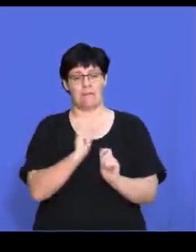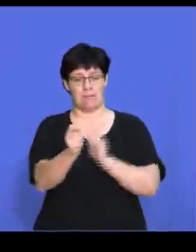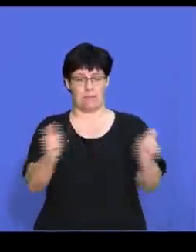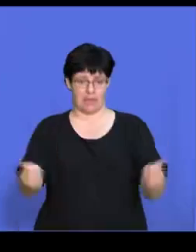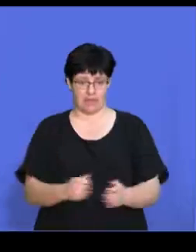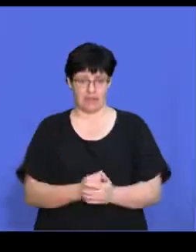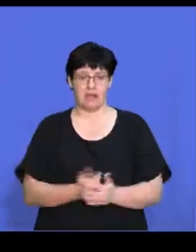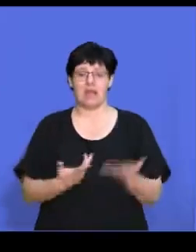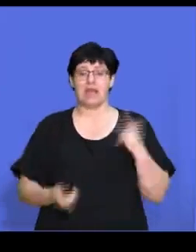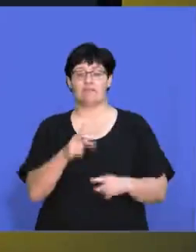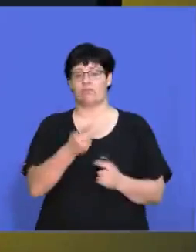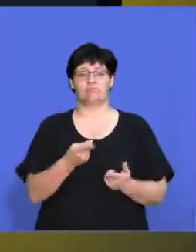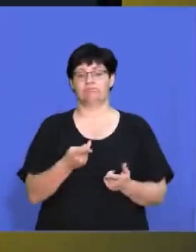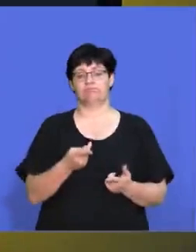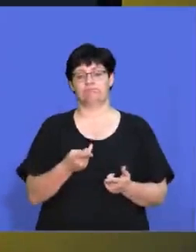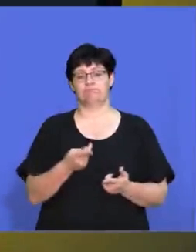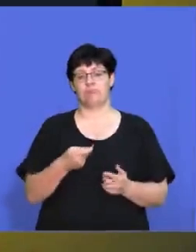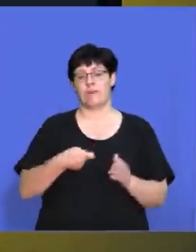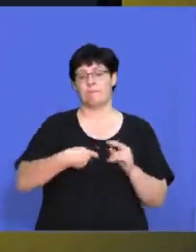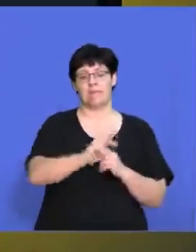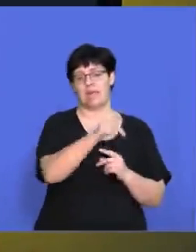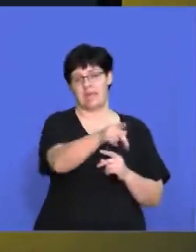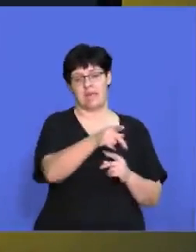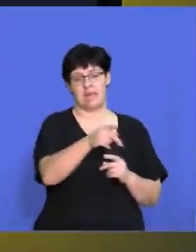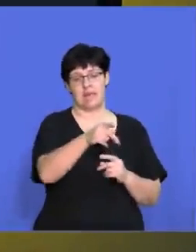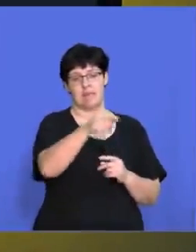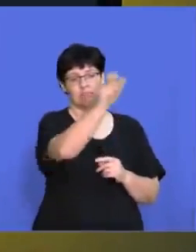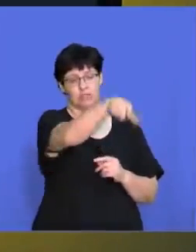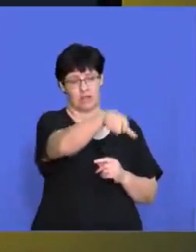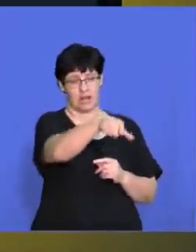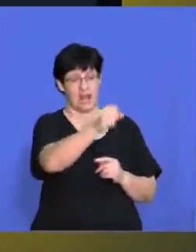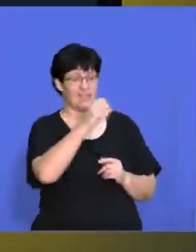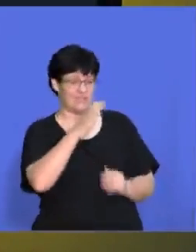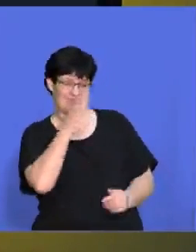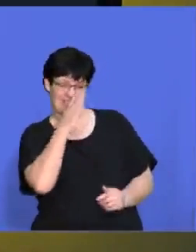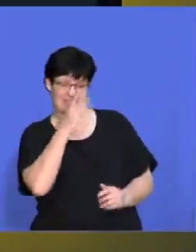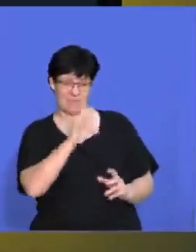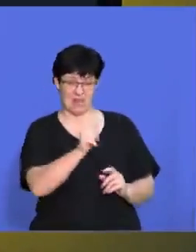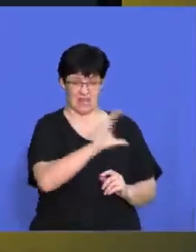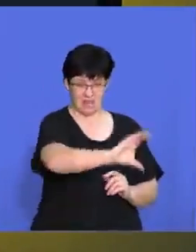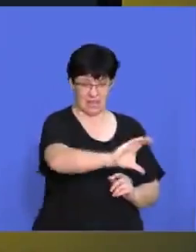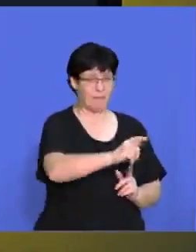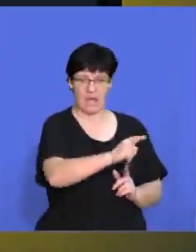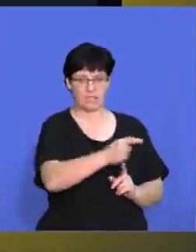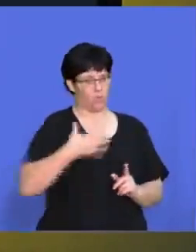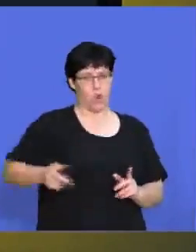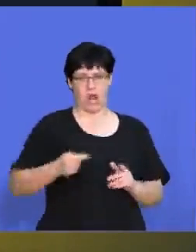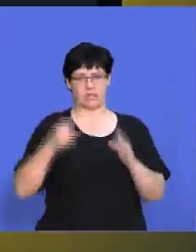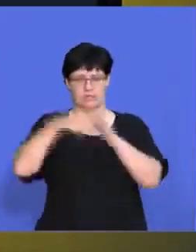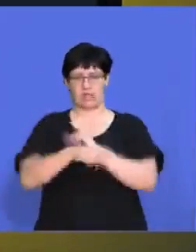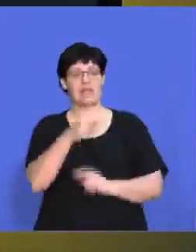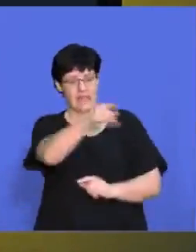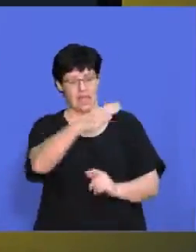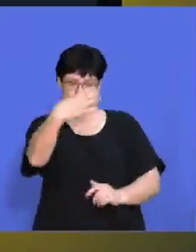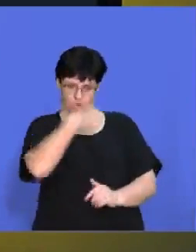if you owe your creditors a lot of money, they can force liquidation and they can make